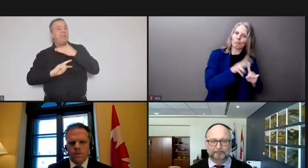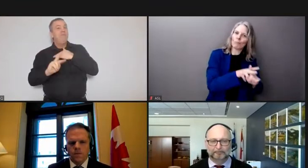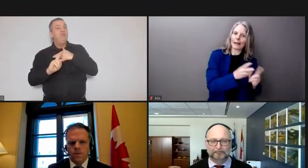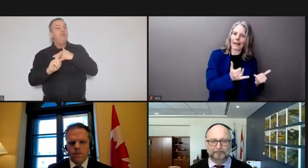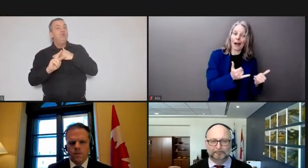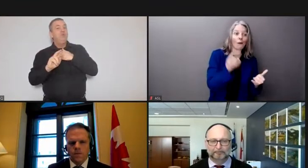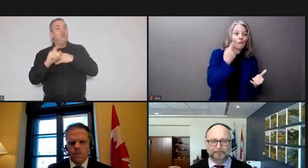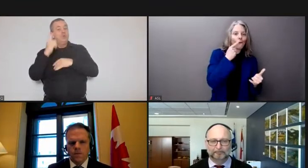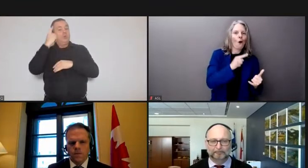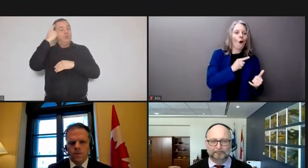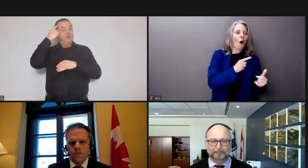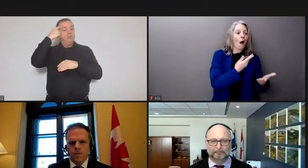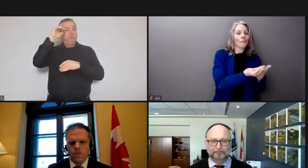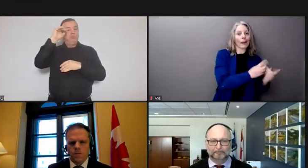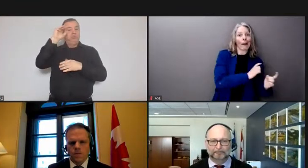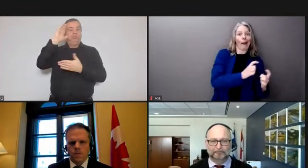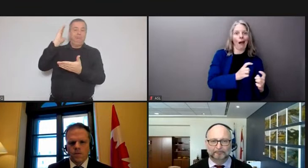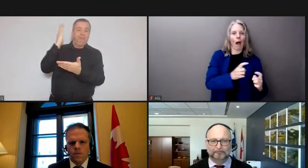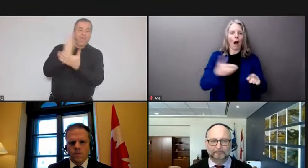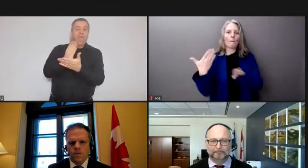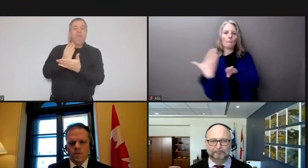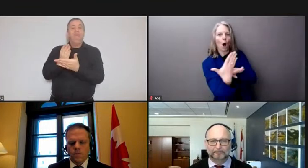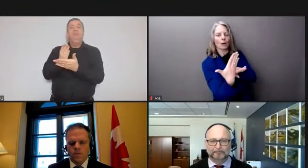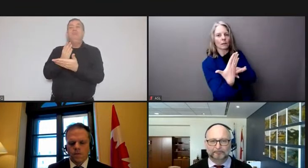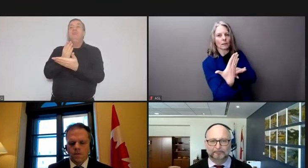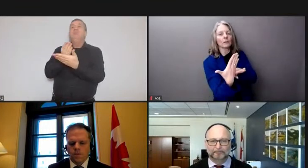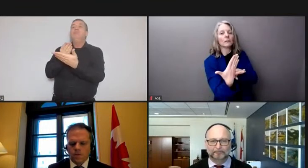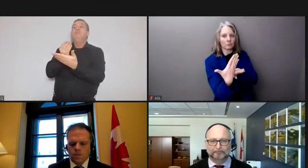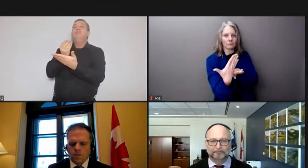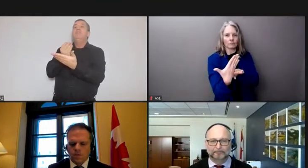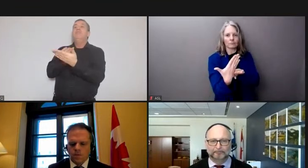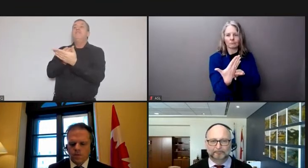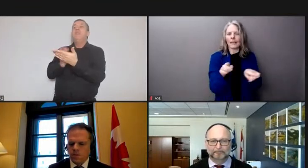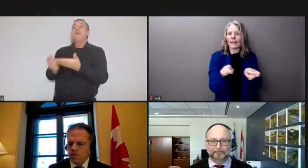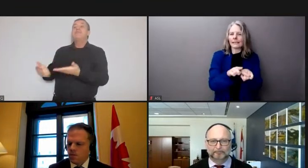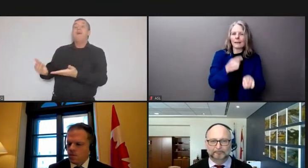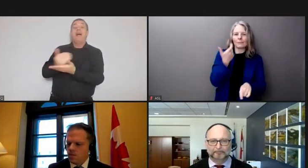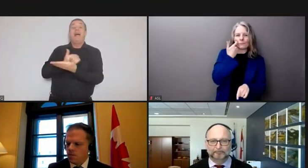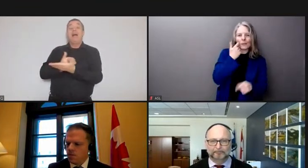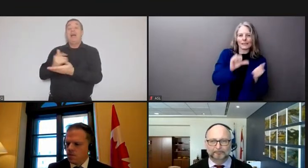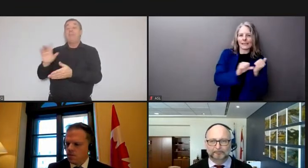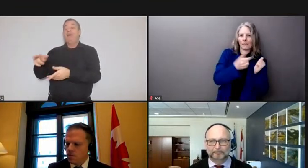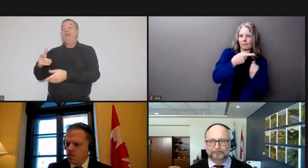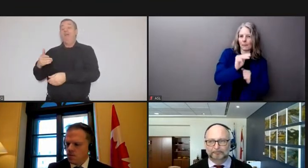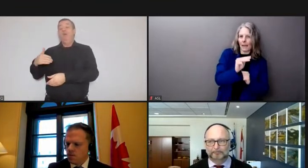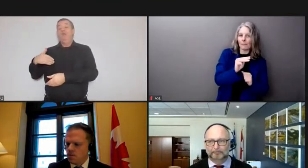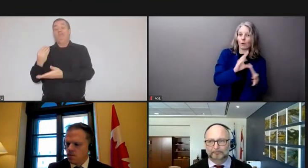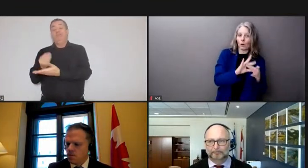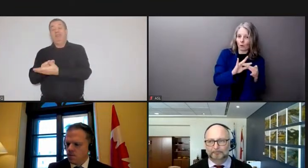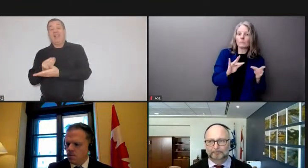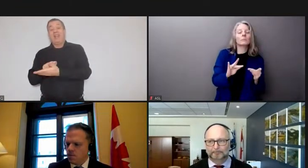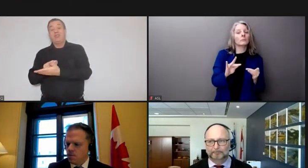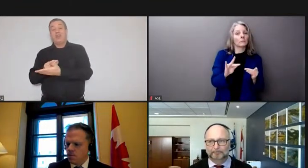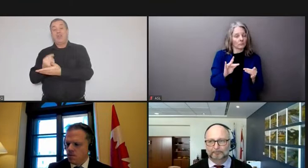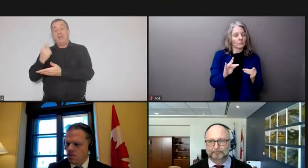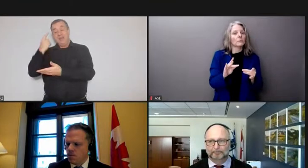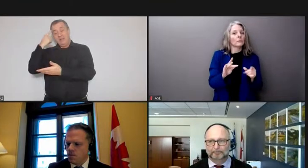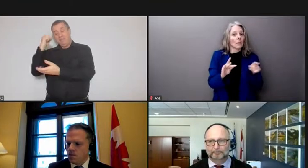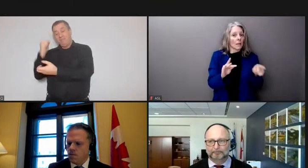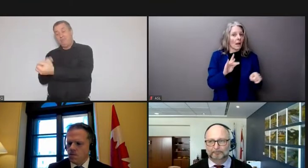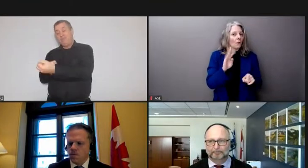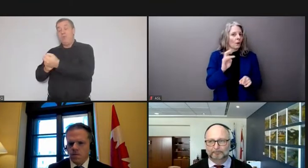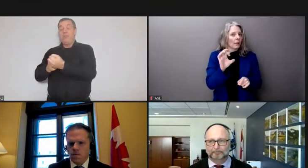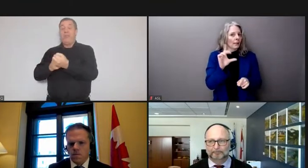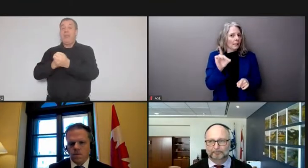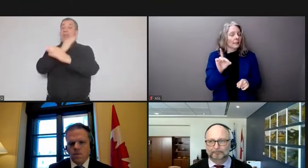used to aid and abet the illegal blockades as you heard deputy prime minister we remain uh deputy prime minister freeland